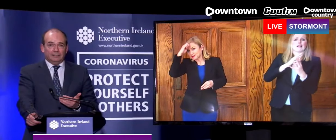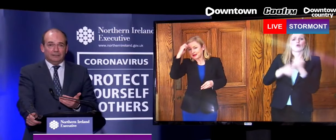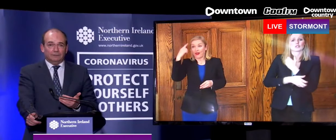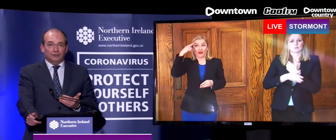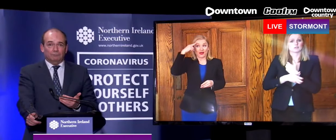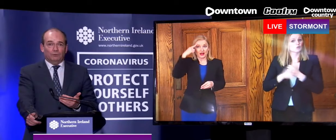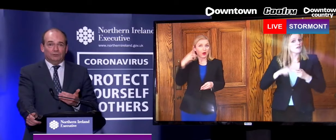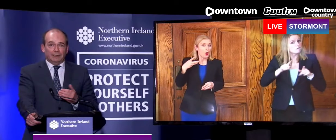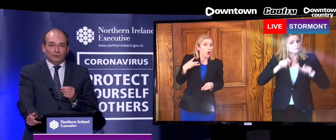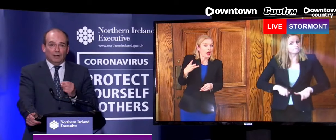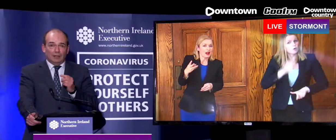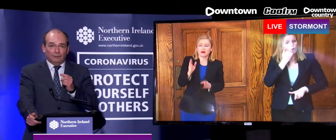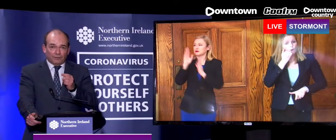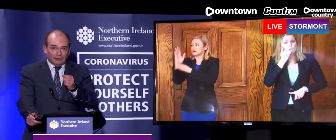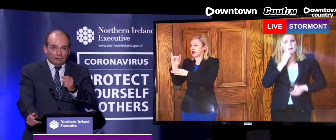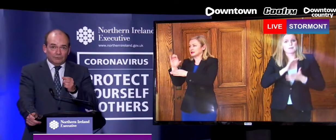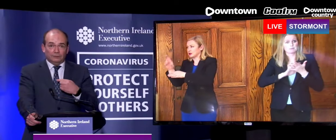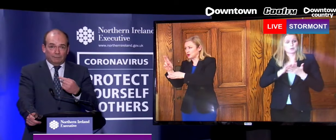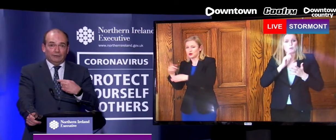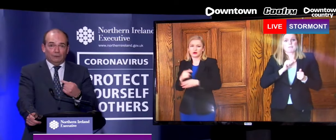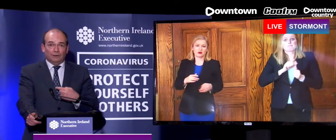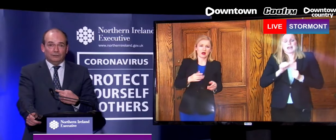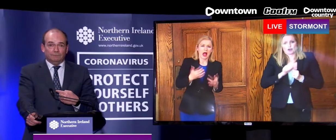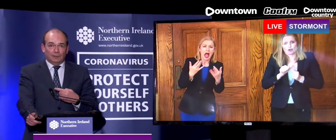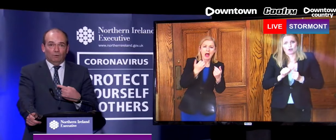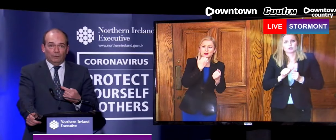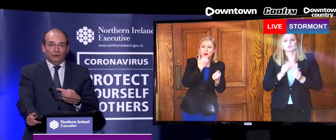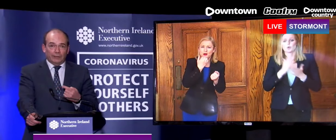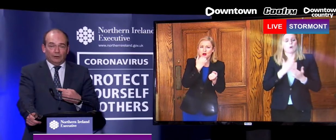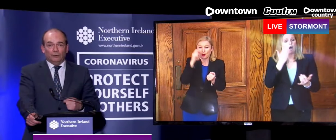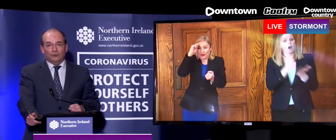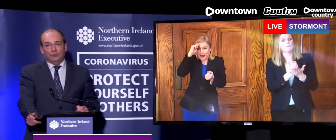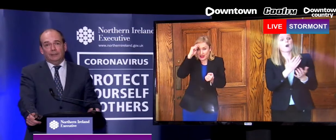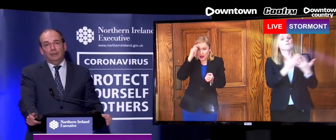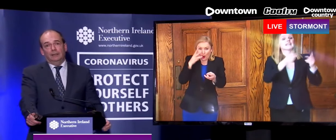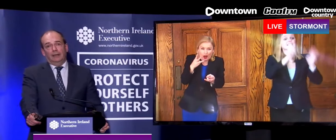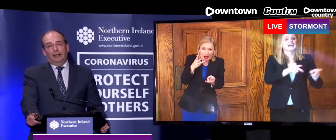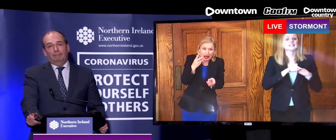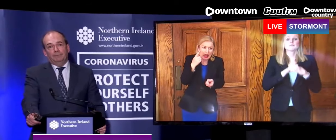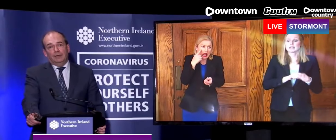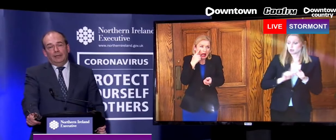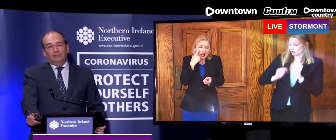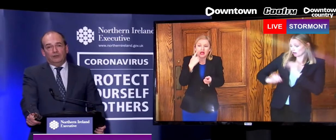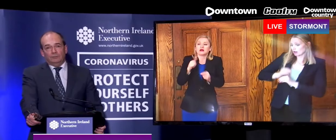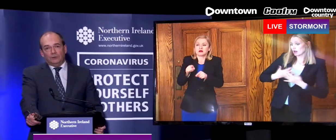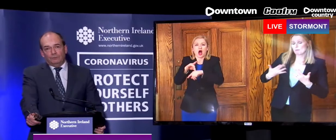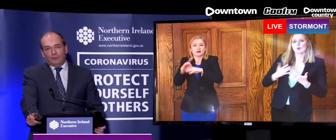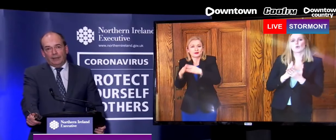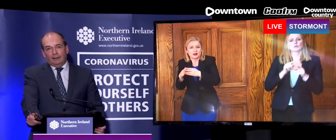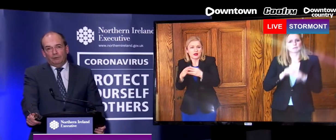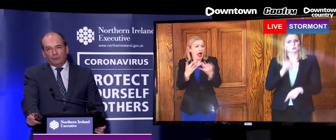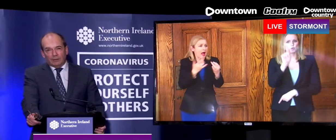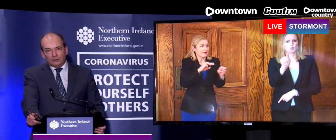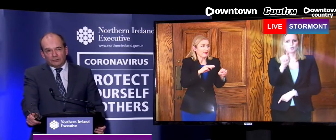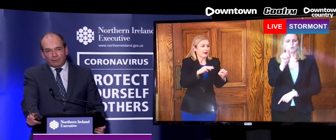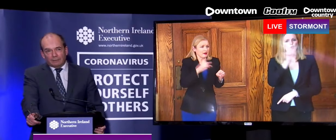and requiring intensive care support will diminish. So the final numbers depend on all of us and what we're doing or not doing. In terms of